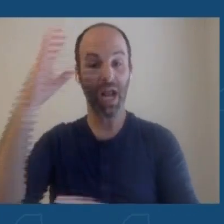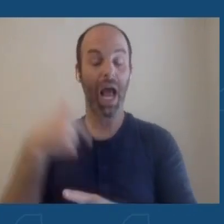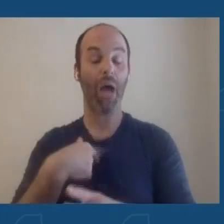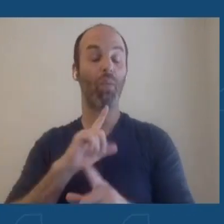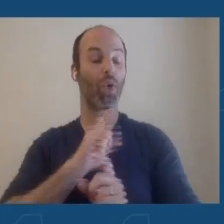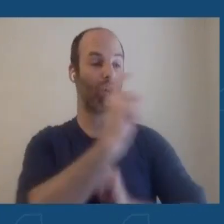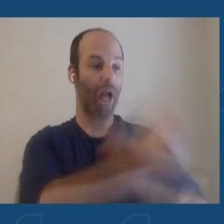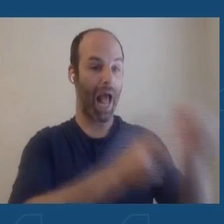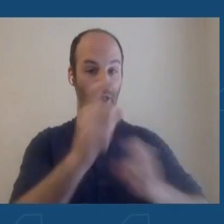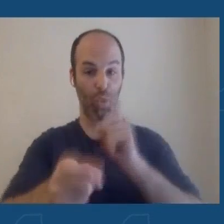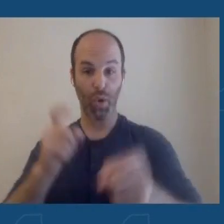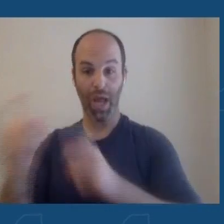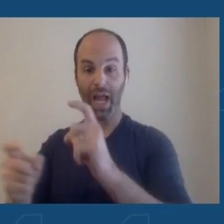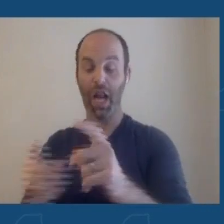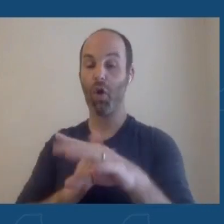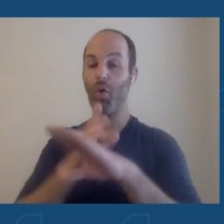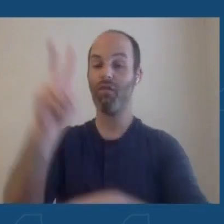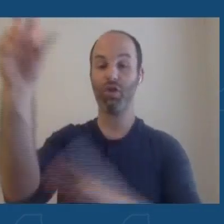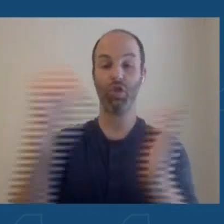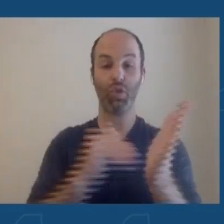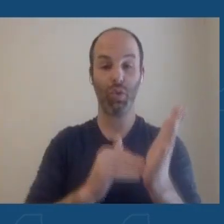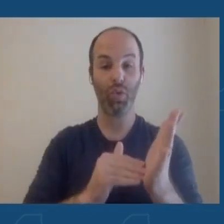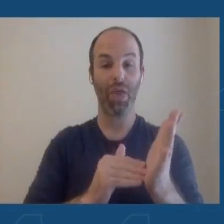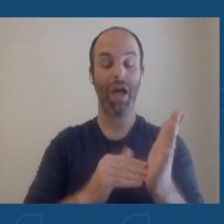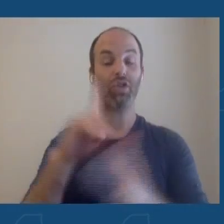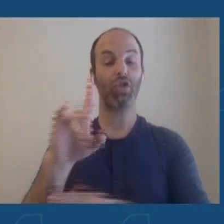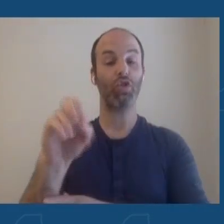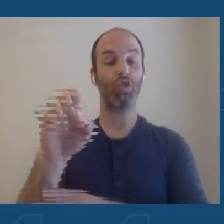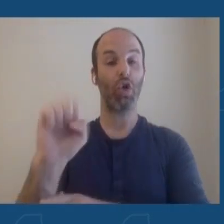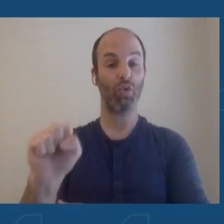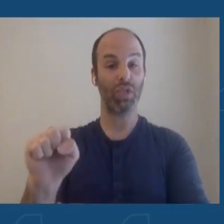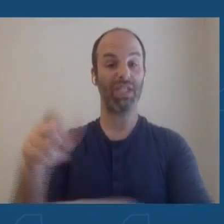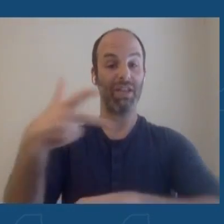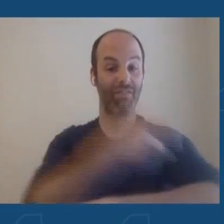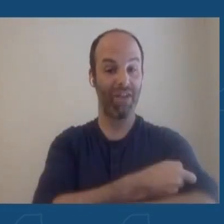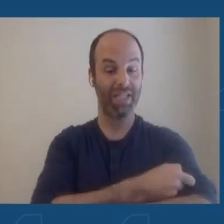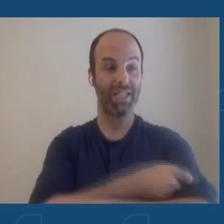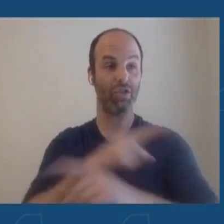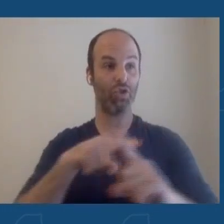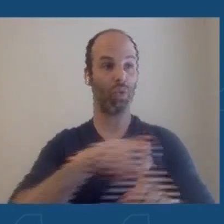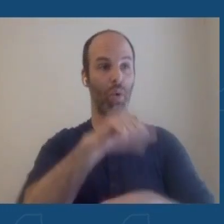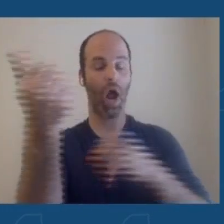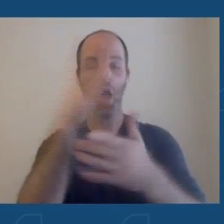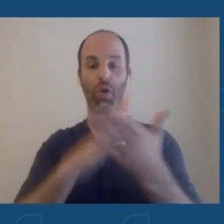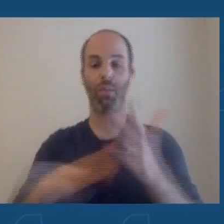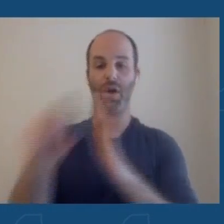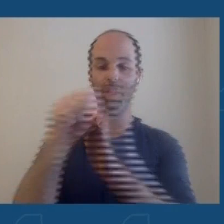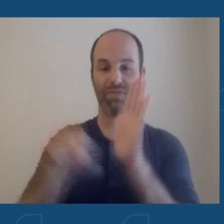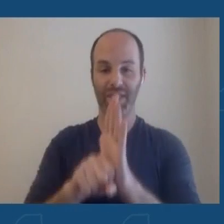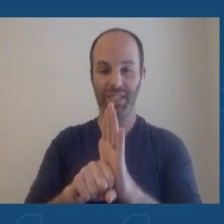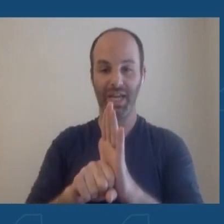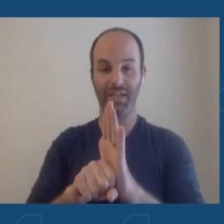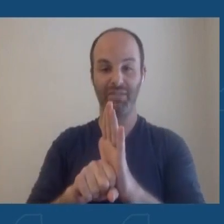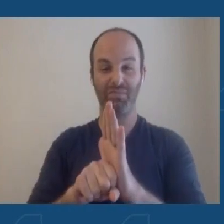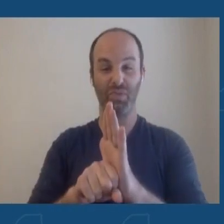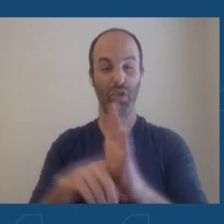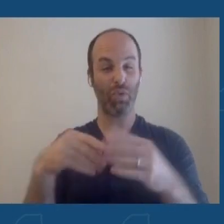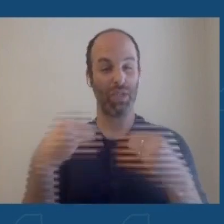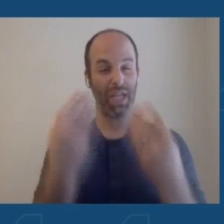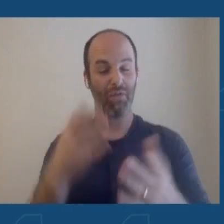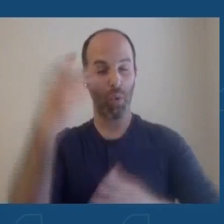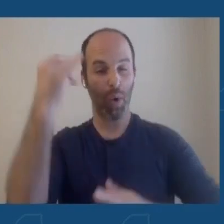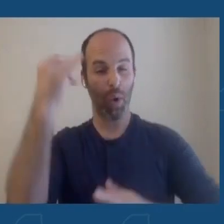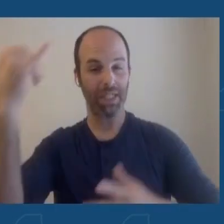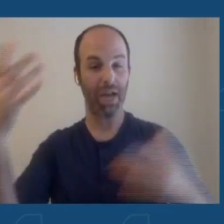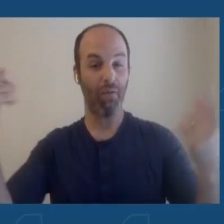2,000 doses from other parts of the state at this time. So just to give a snapshot of where we are and some